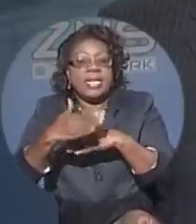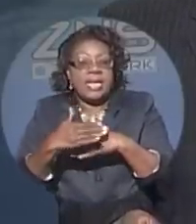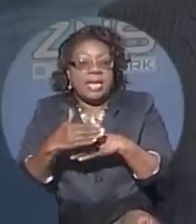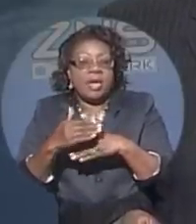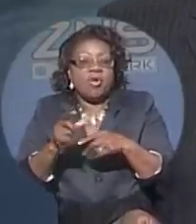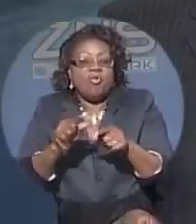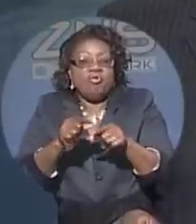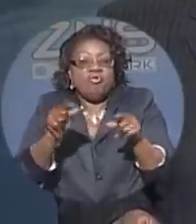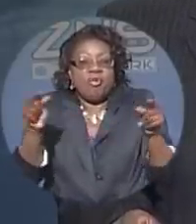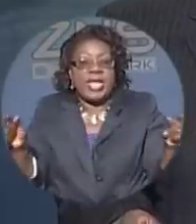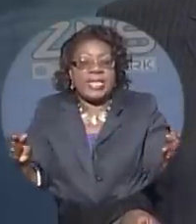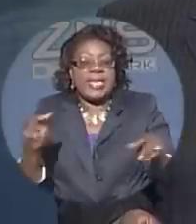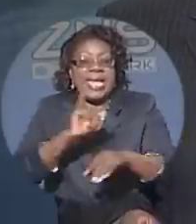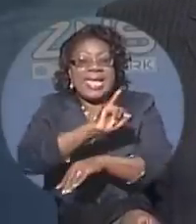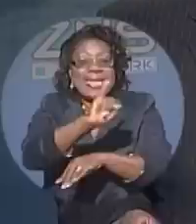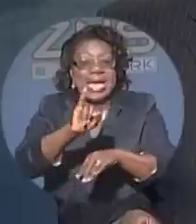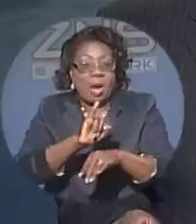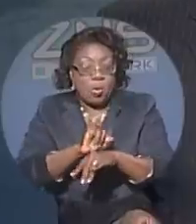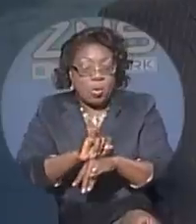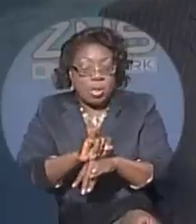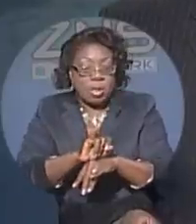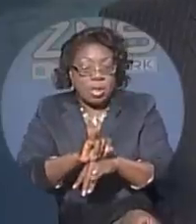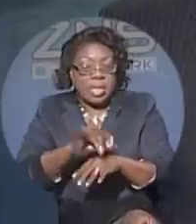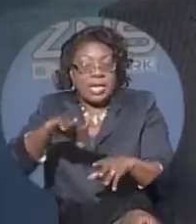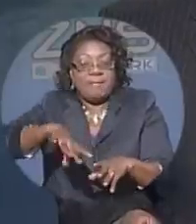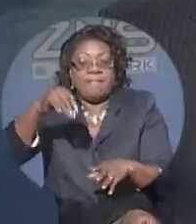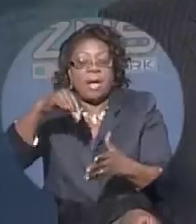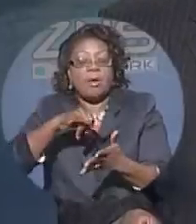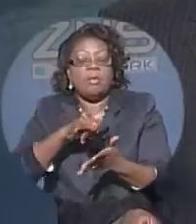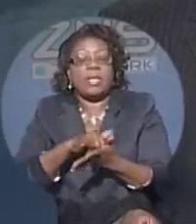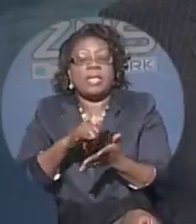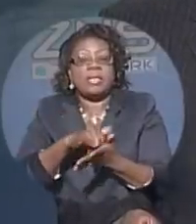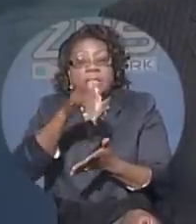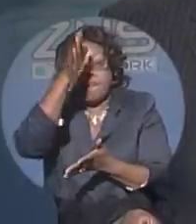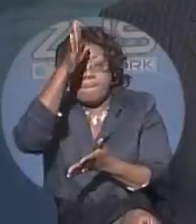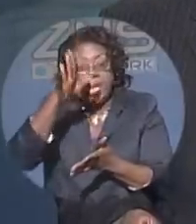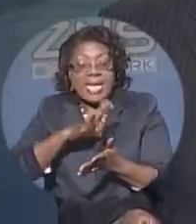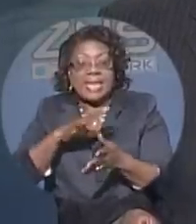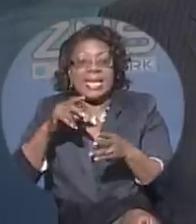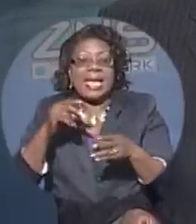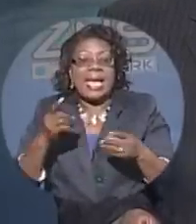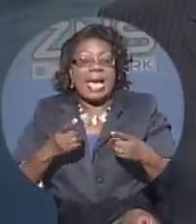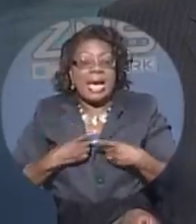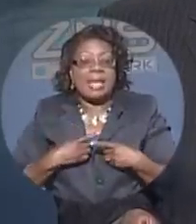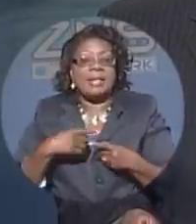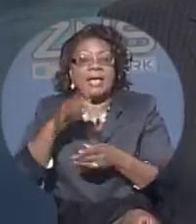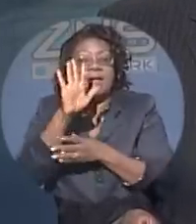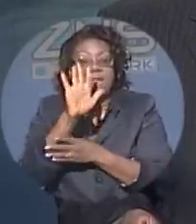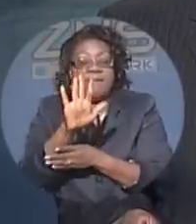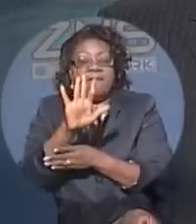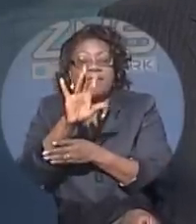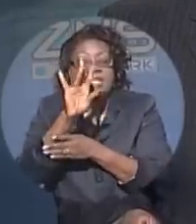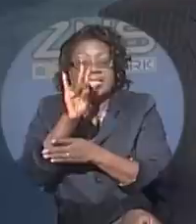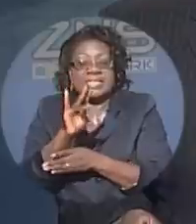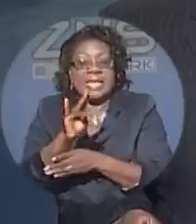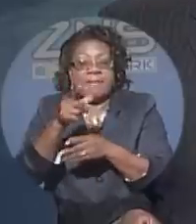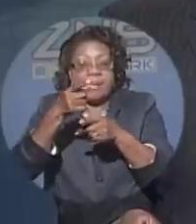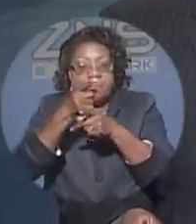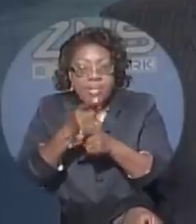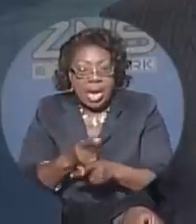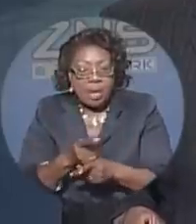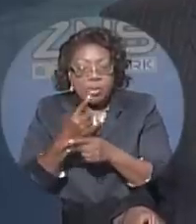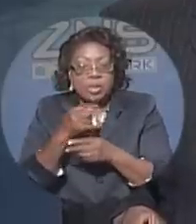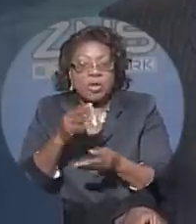of Great Inagua after it was discovered that the men had 57 pounds of suspected marijuana and two kilos of cocaine in their possession.